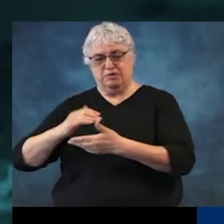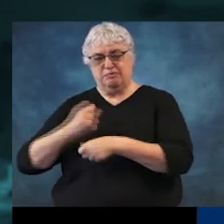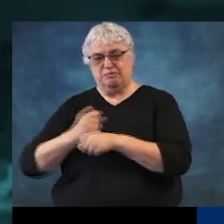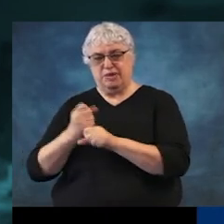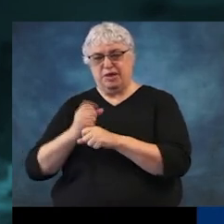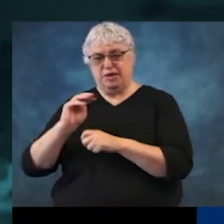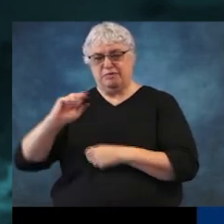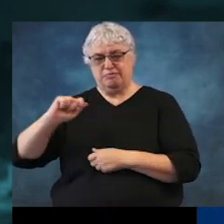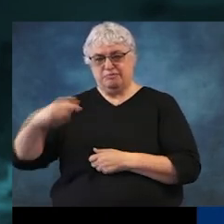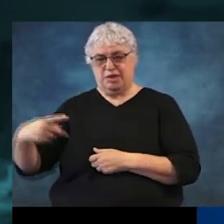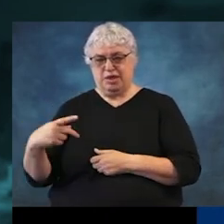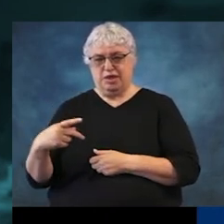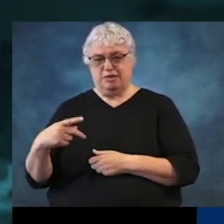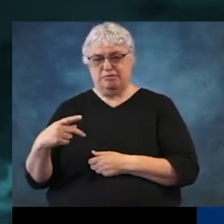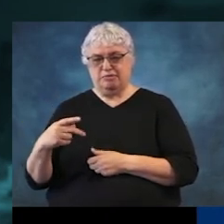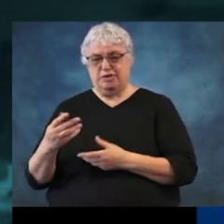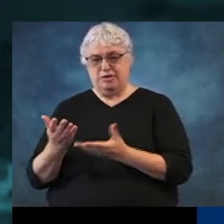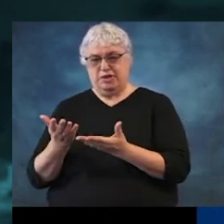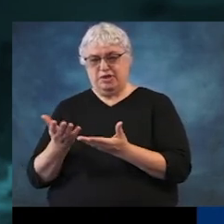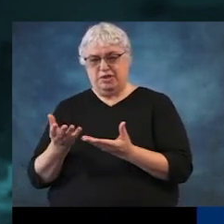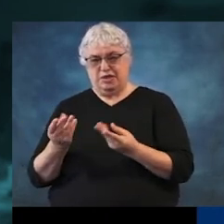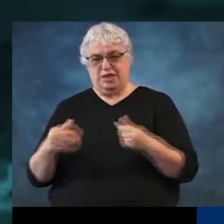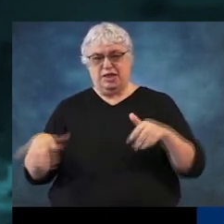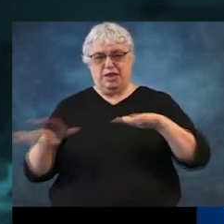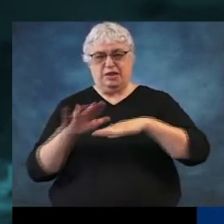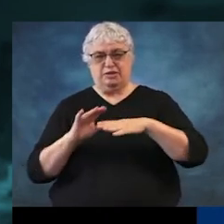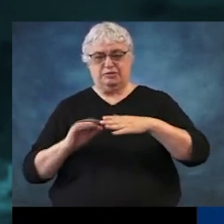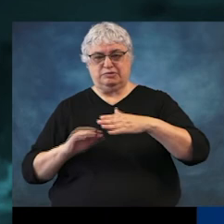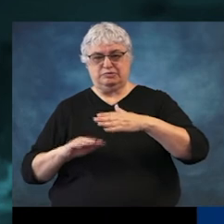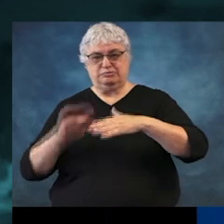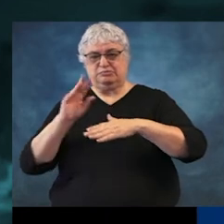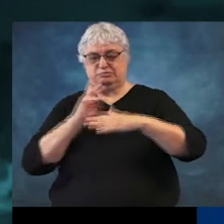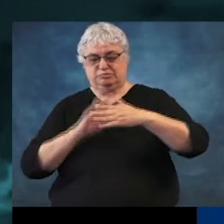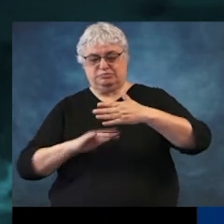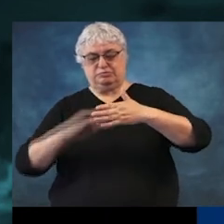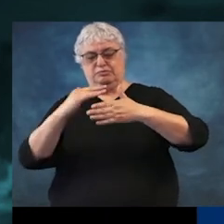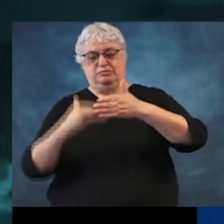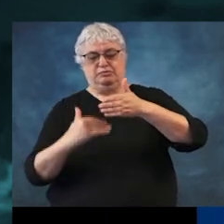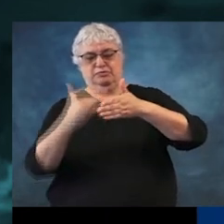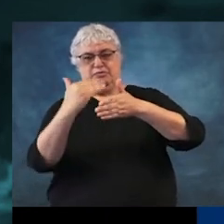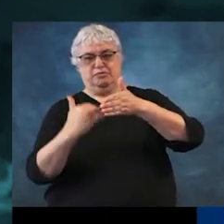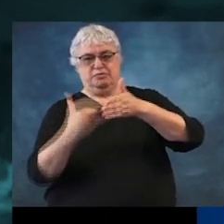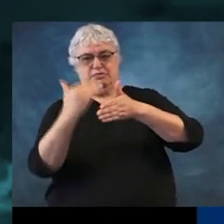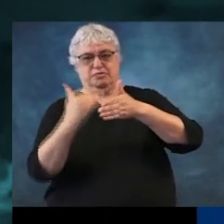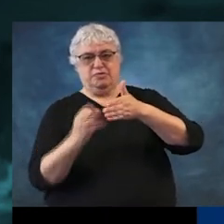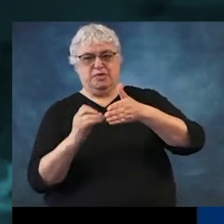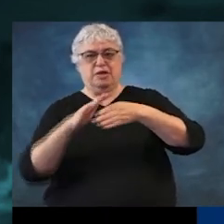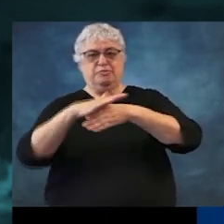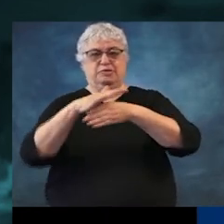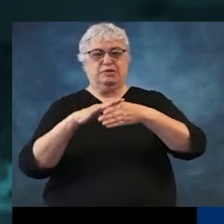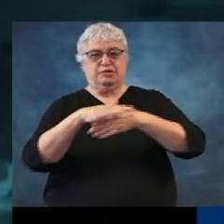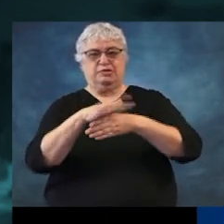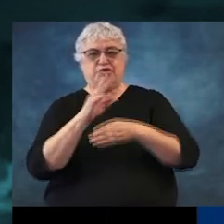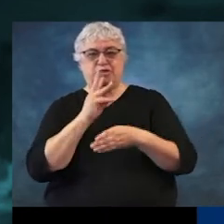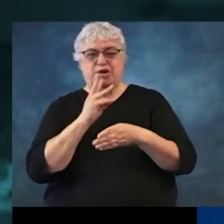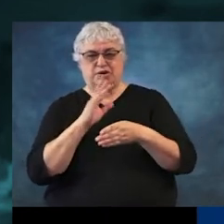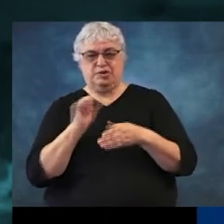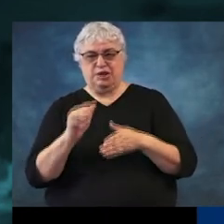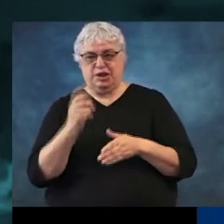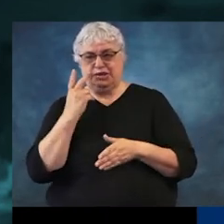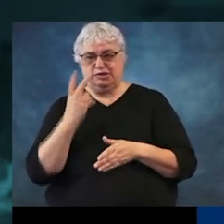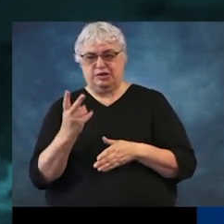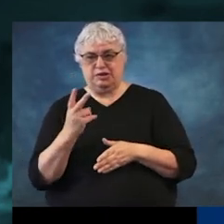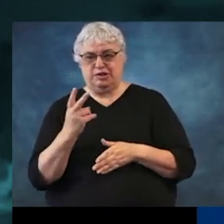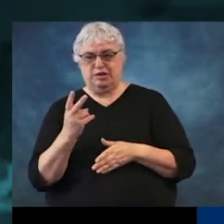map of the land that is being inundated based on the current elevation in the creek or the bayou. And so you can